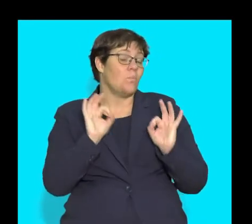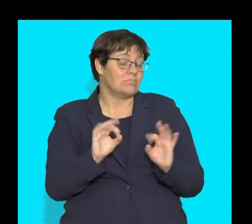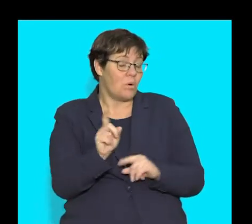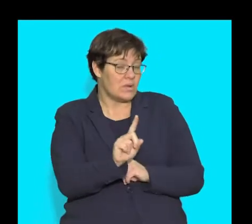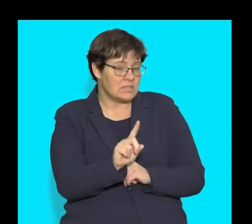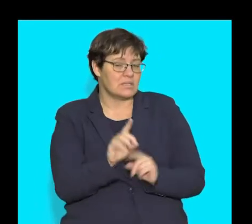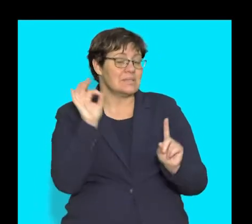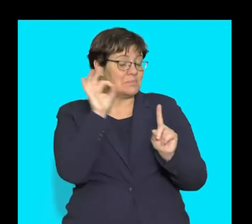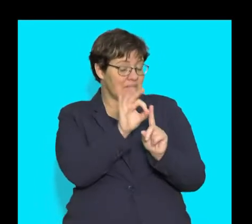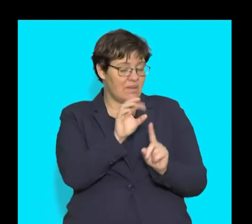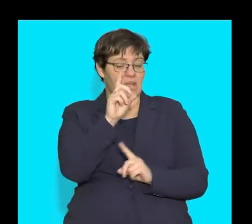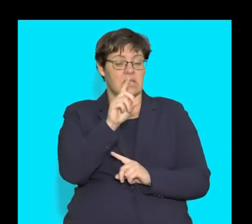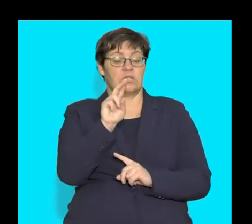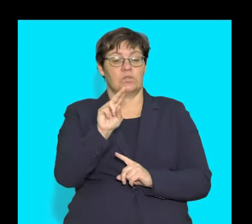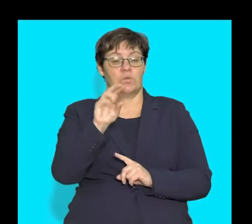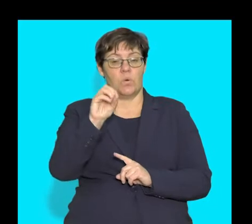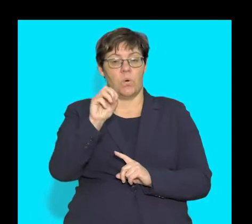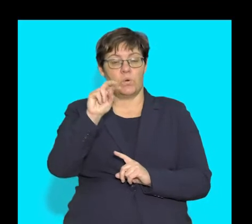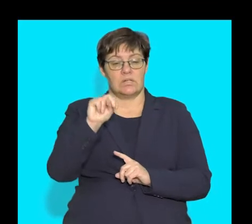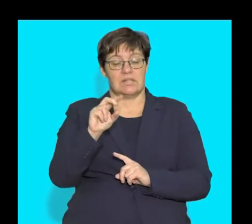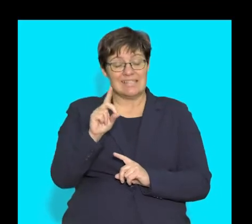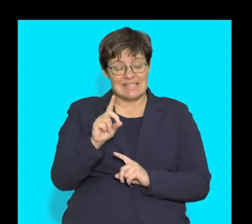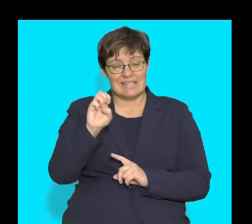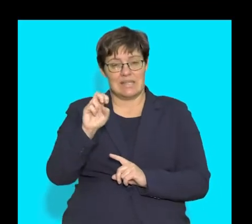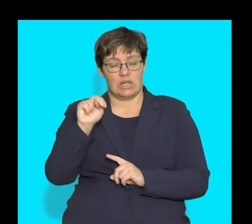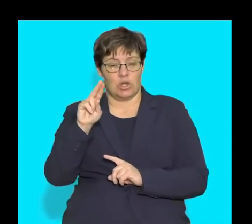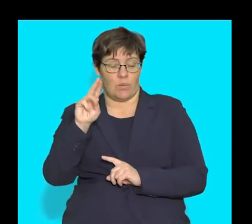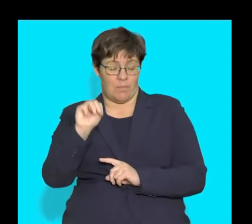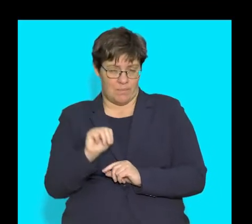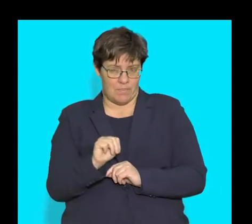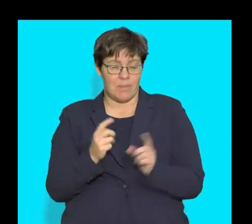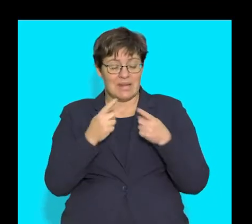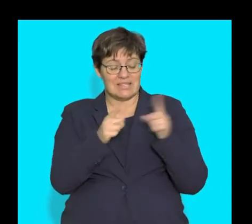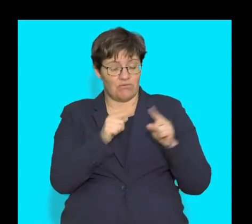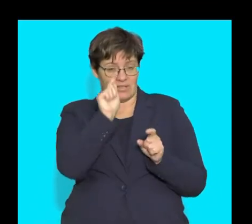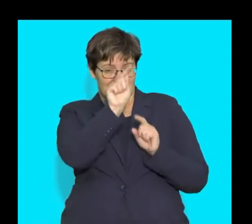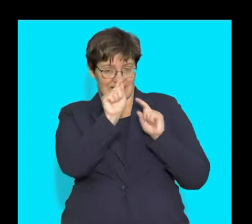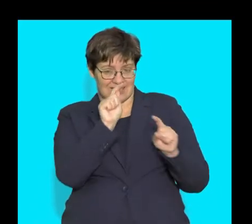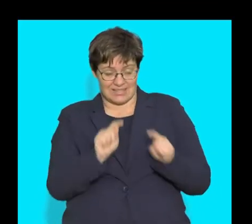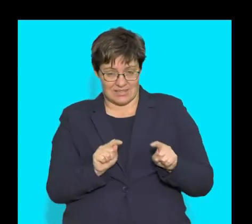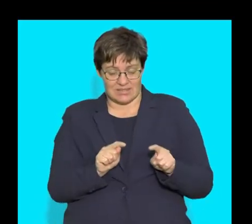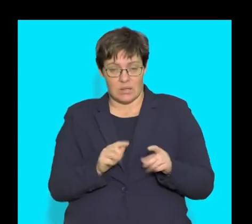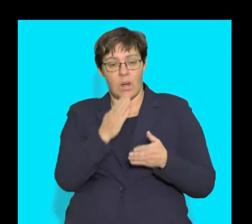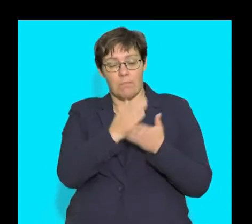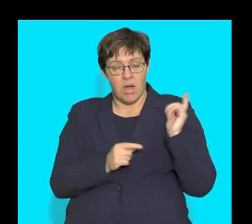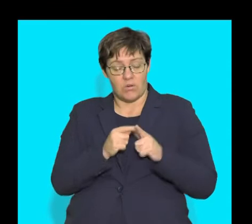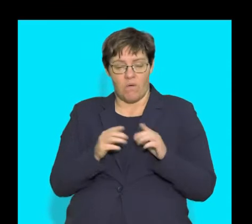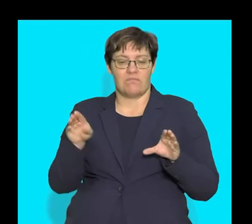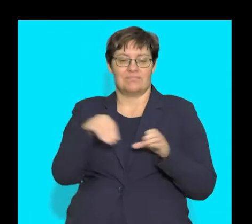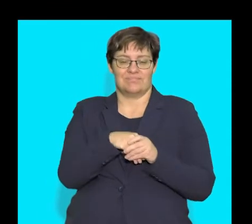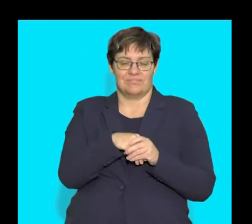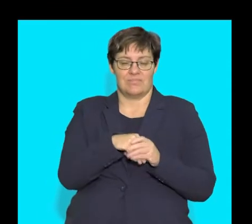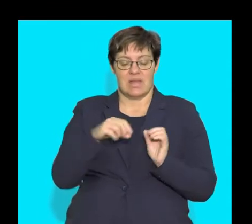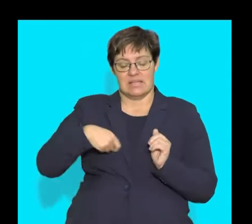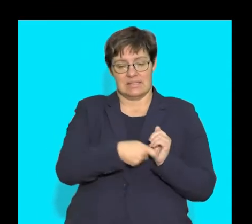duodenum. And it's important that you guys are able to differentiate the different parts of the small intestine. Namely,